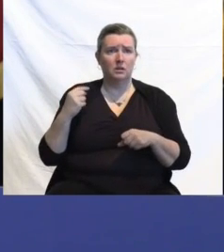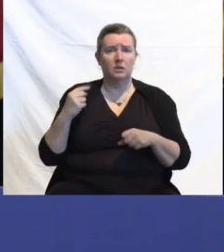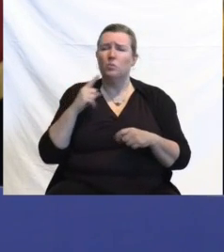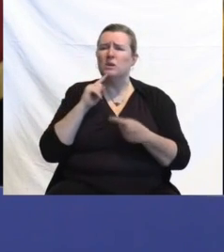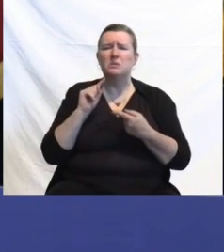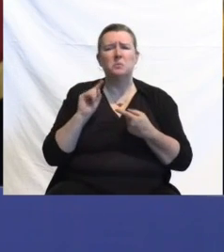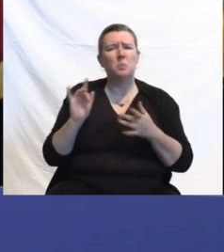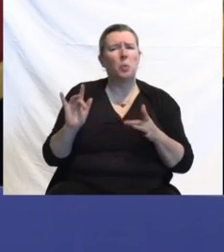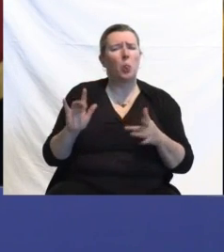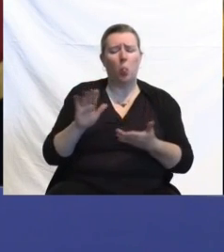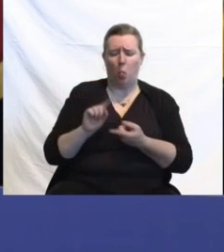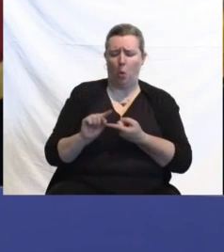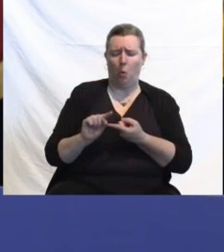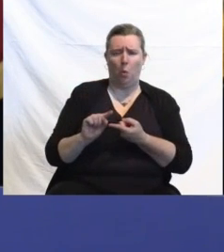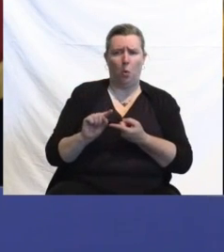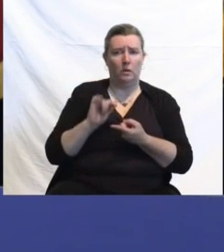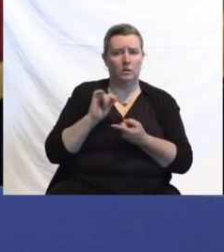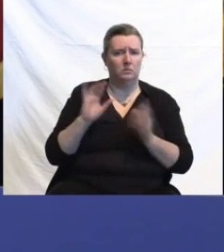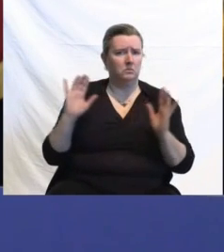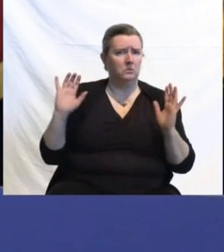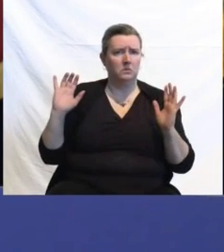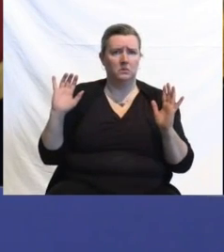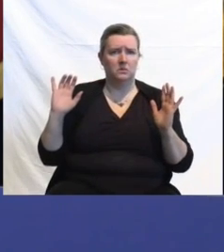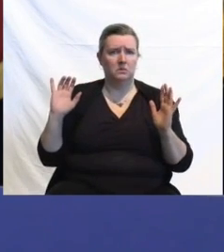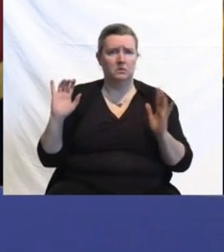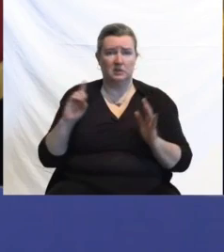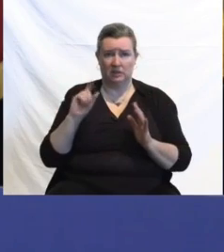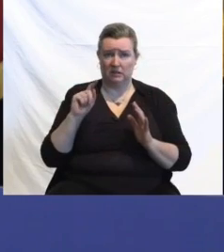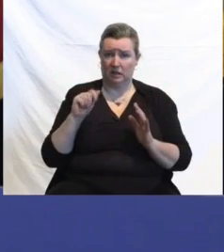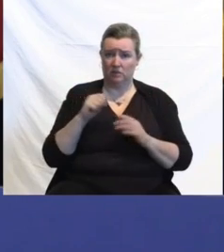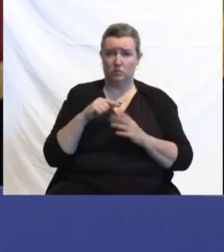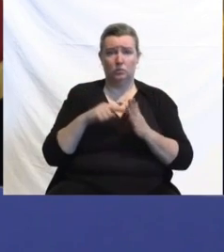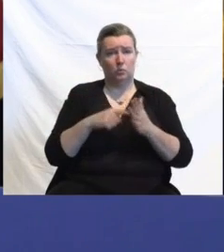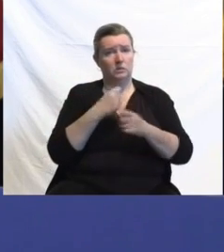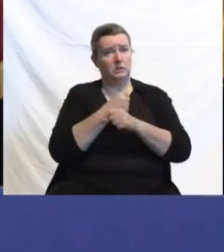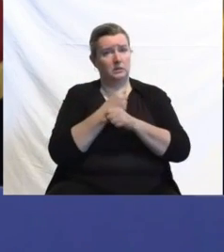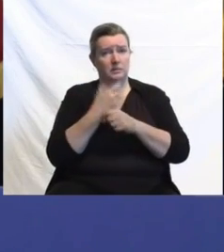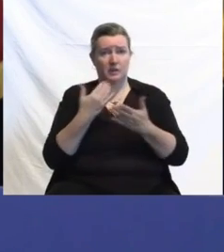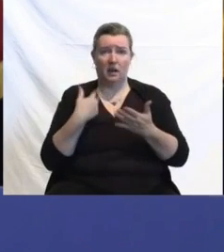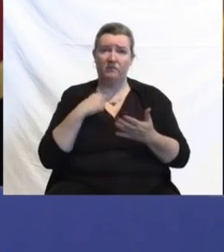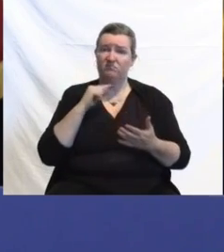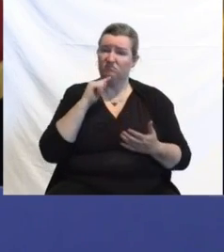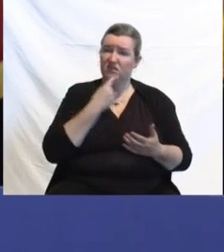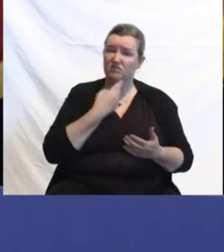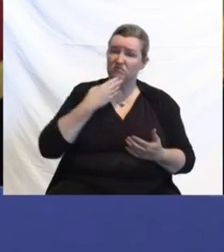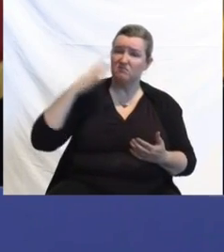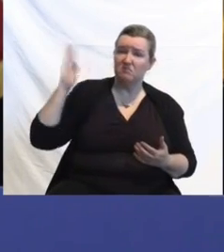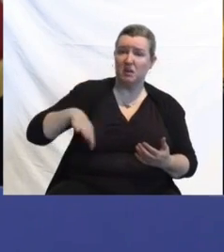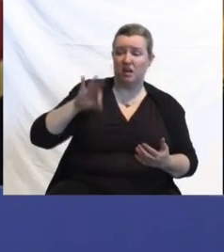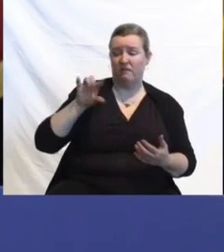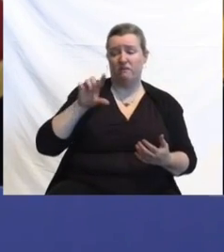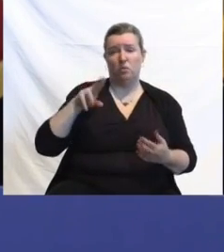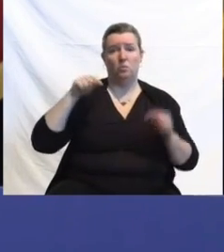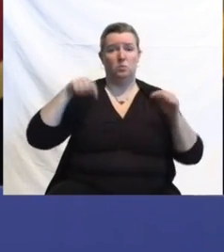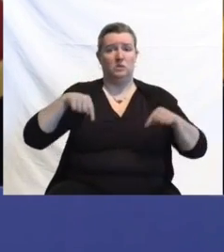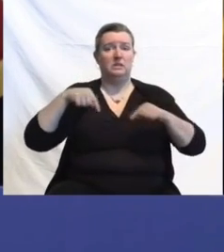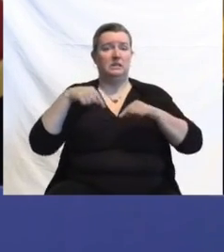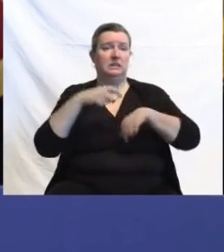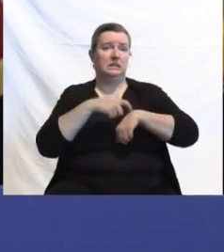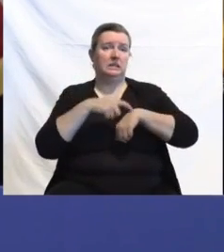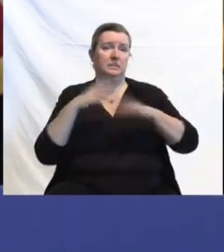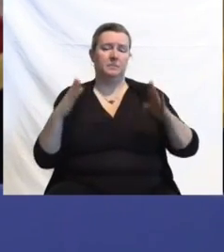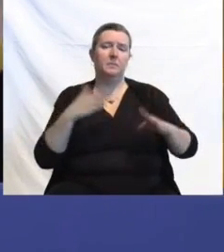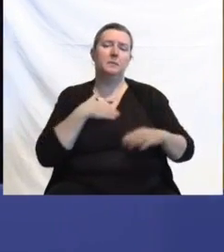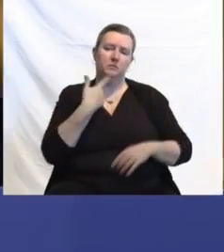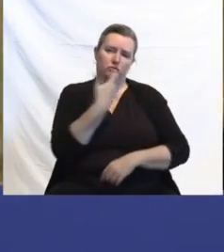data suggests that, you we might be in for a more severe influenza season this year. So get vaccinated for the flu. Very, very